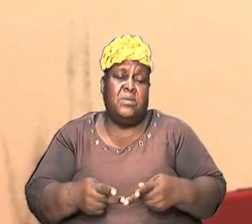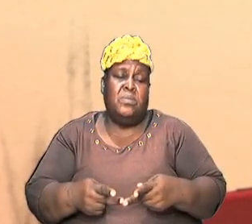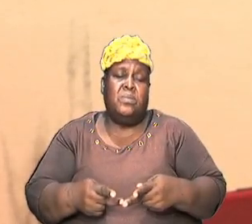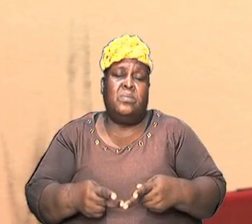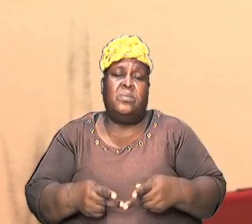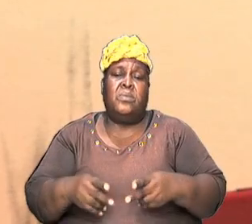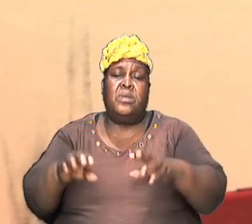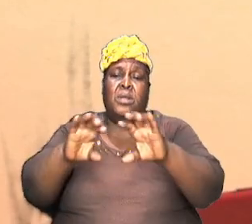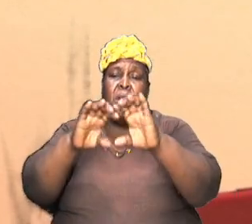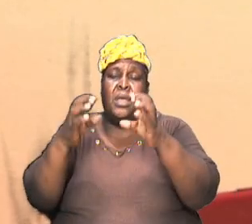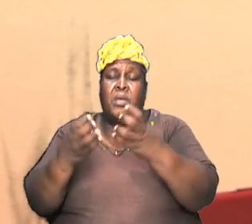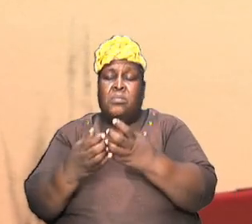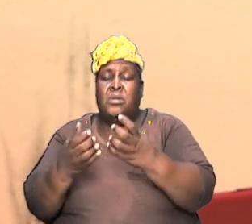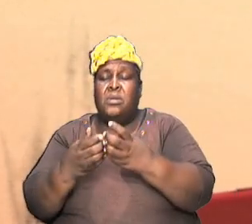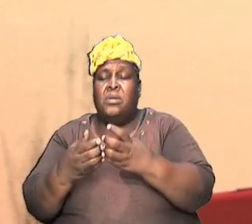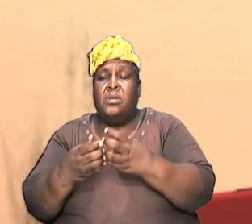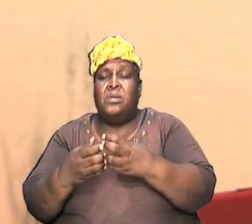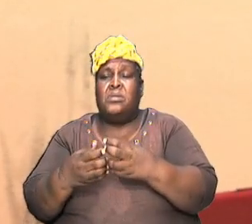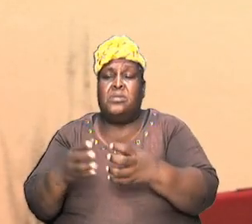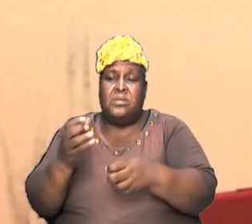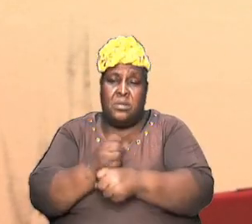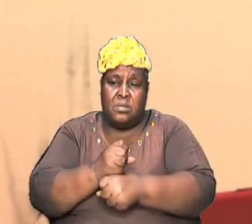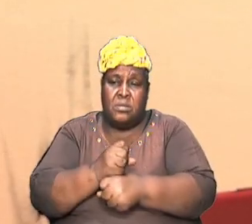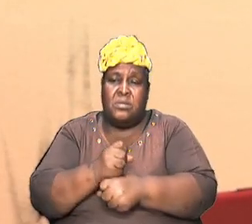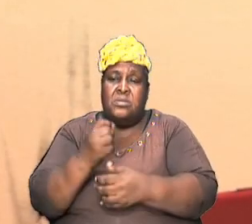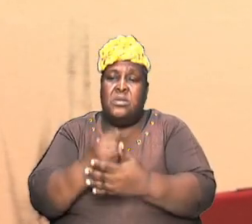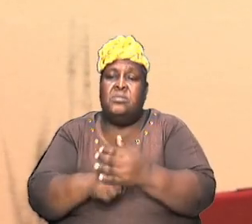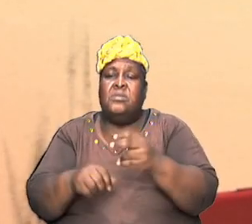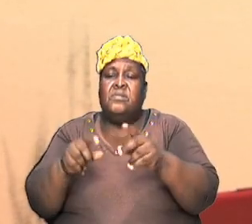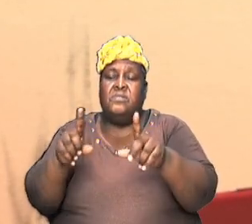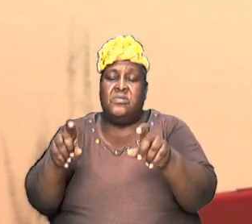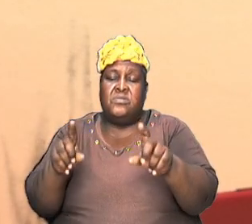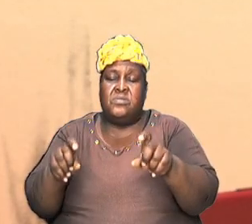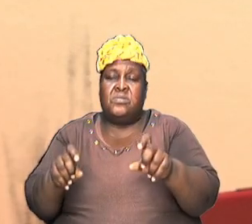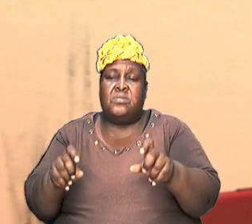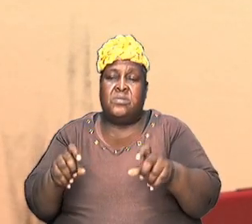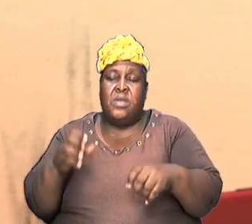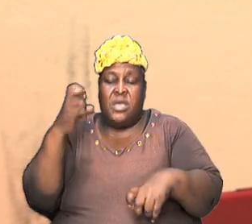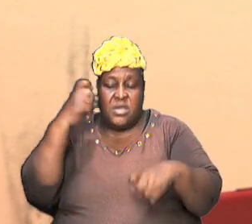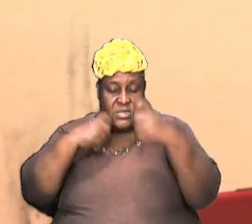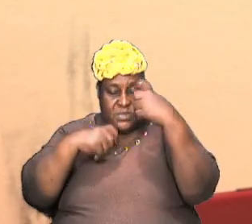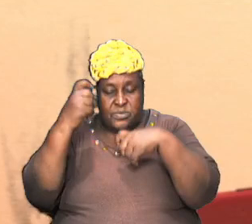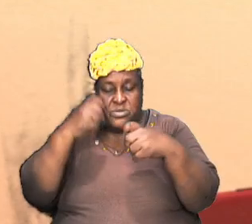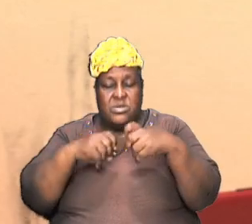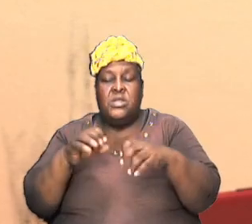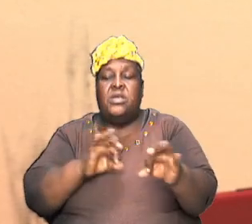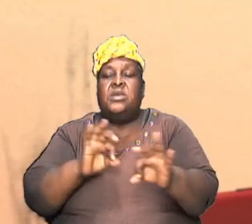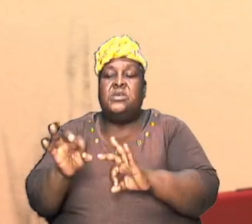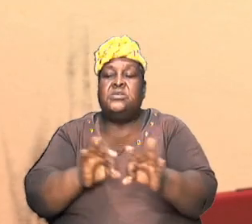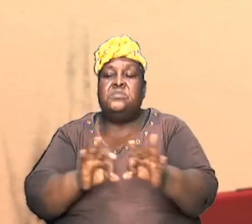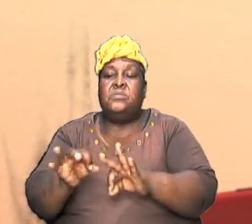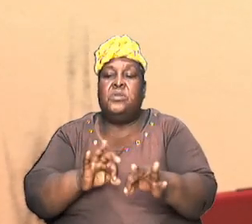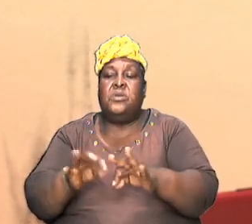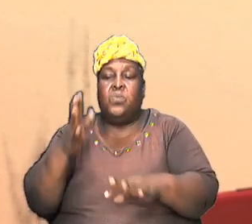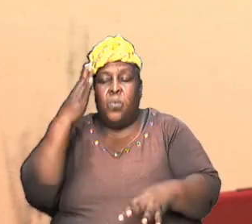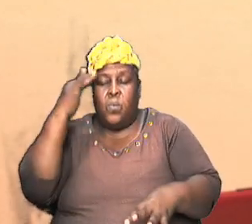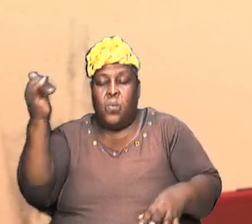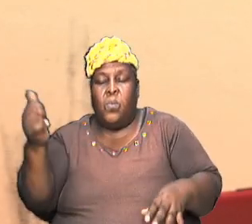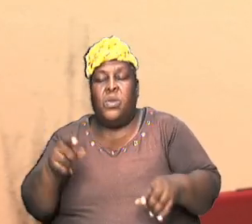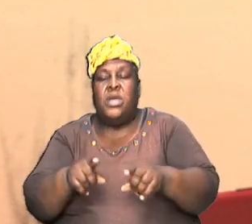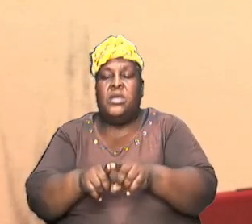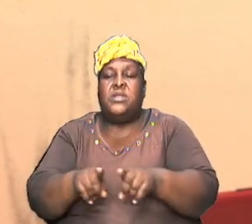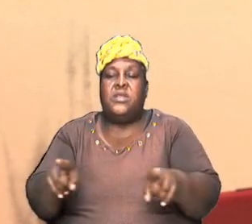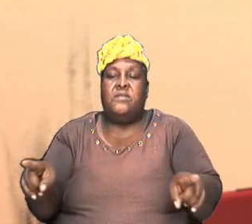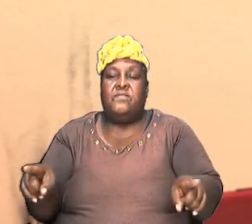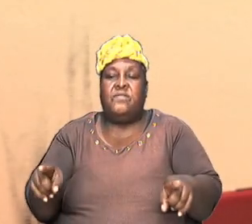I mean we were able to take on some of these questions and to express and explain why the difference in